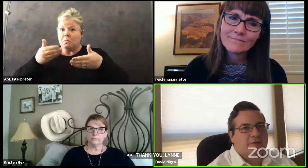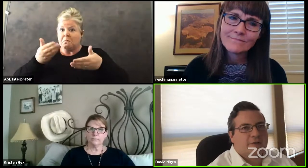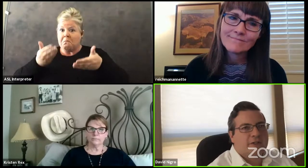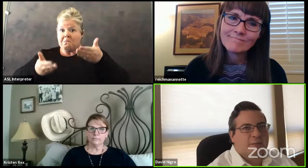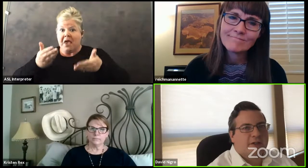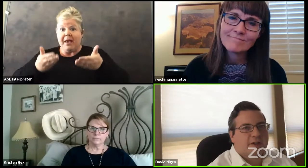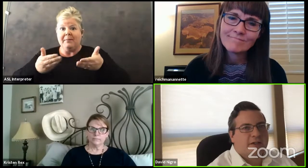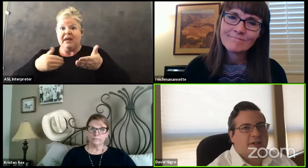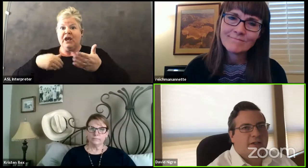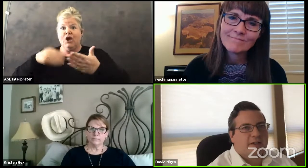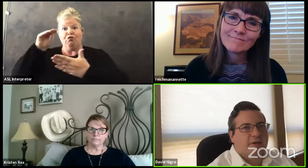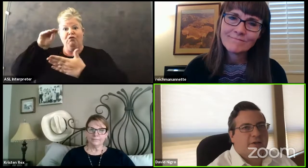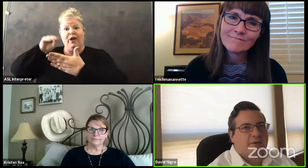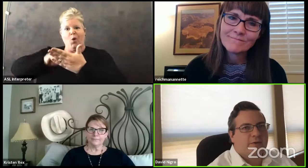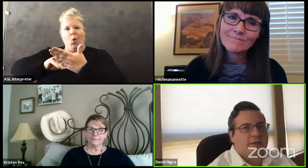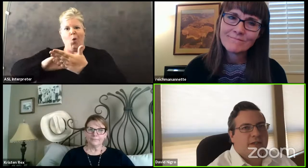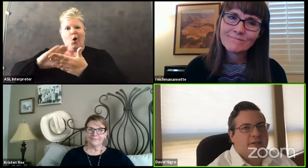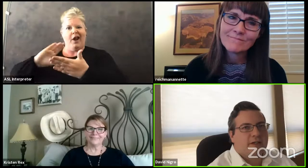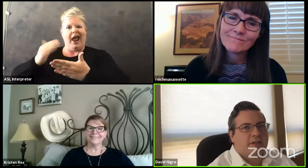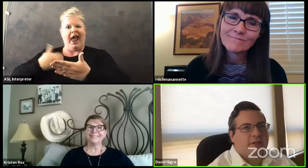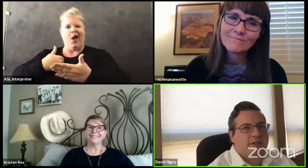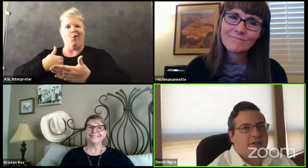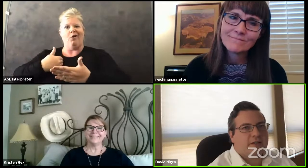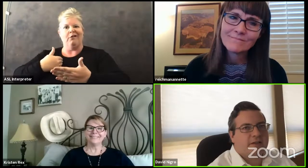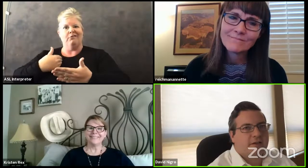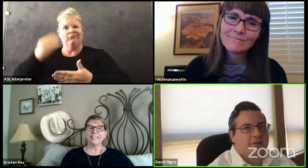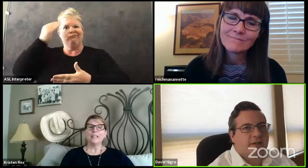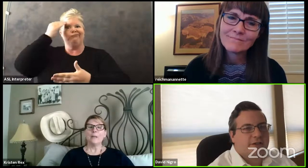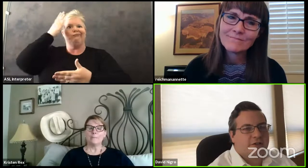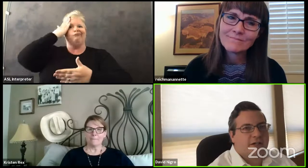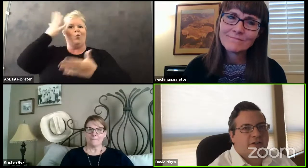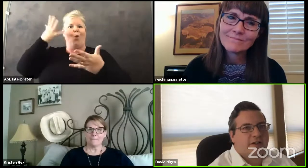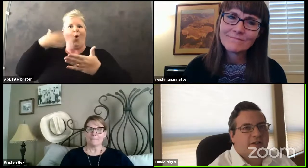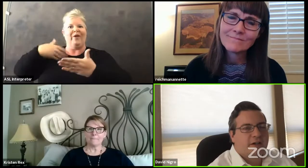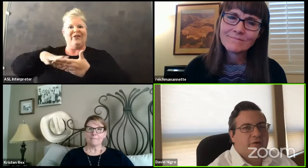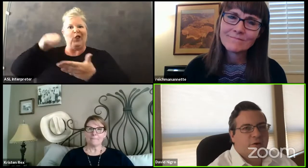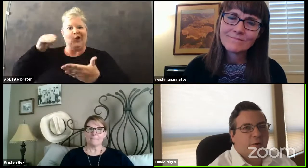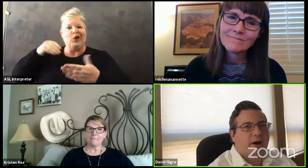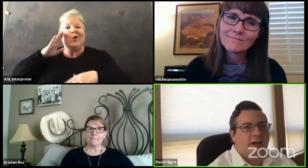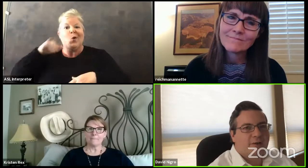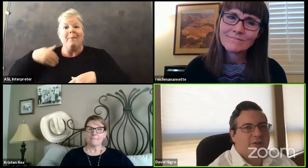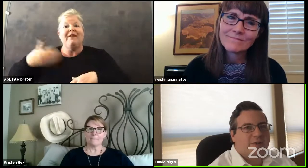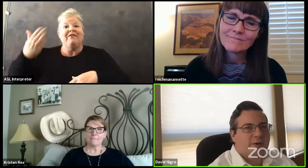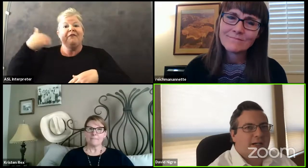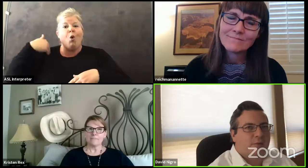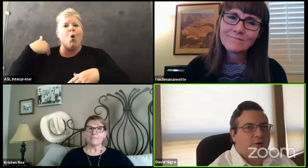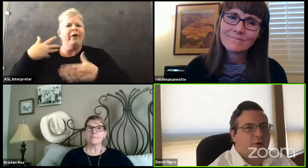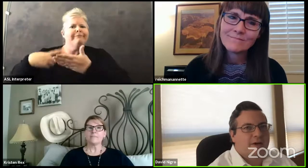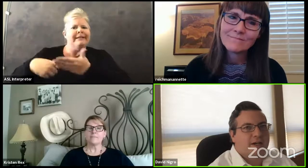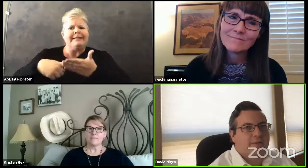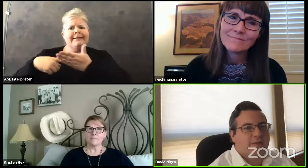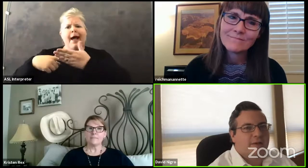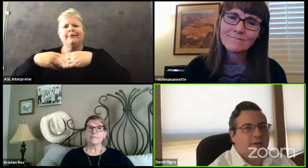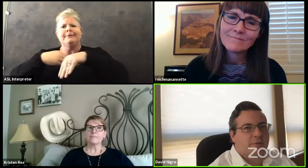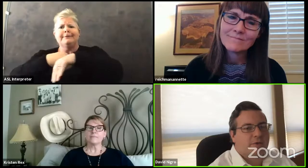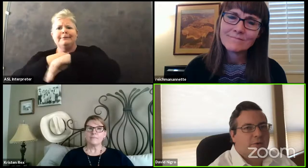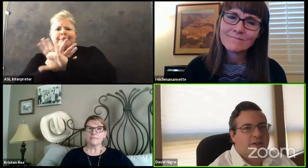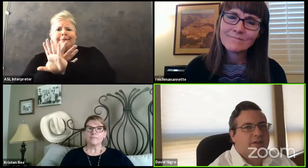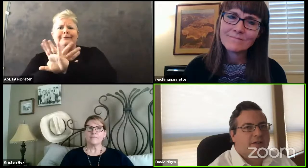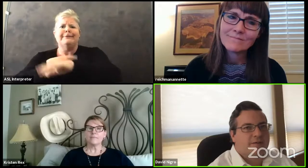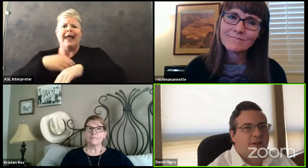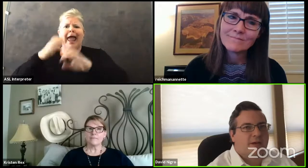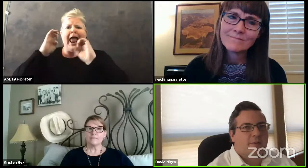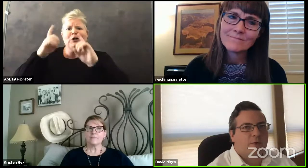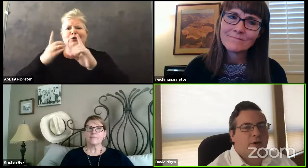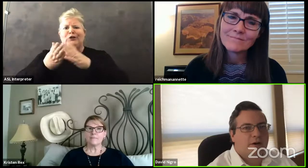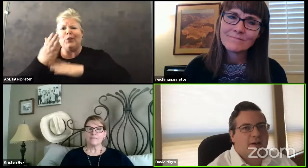learning from this experience? I know that we've looked at it as an agency, you know, tele-education for a while. We've done some pilot programs. Um, we've